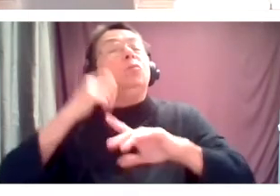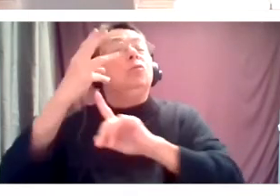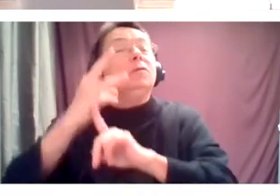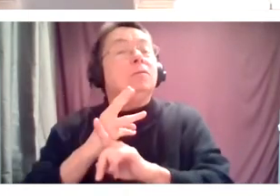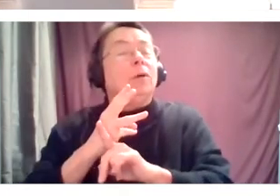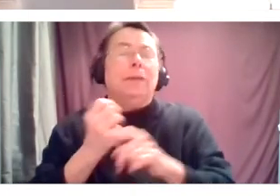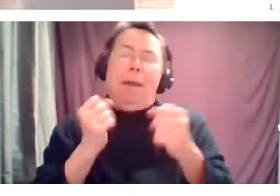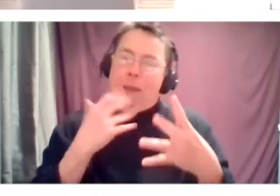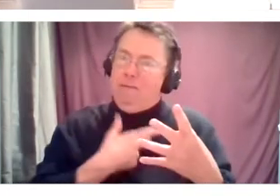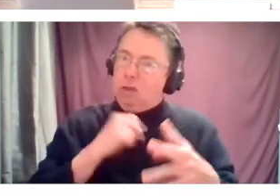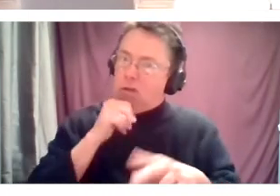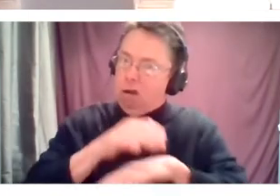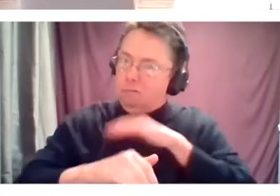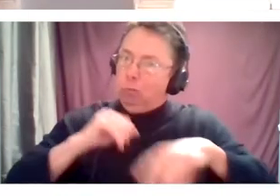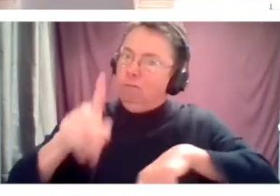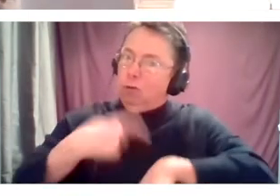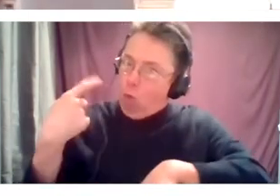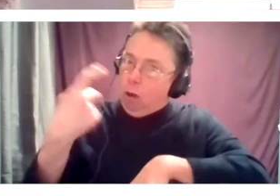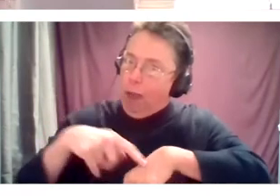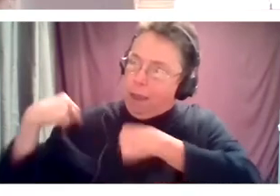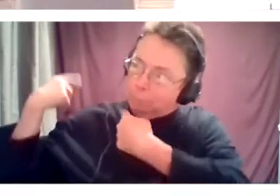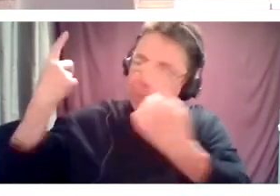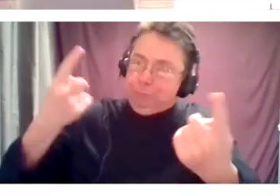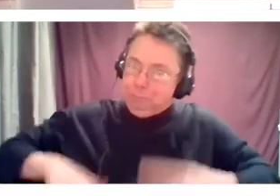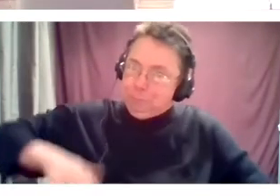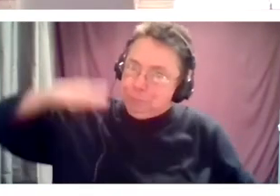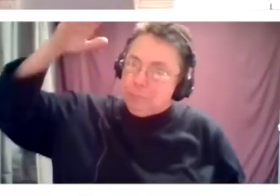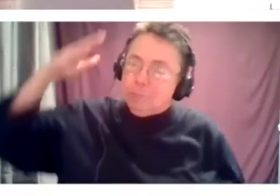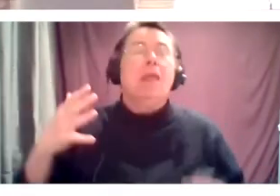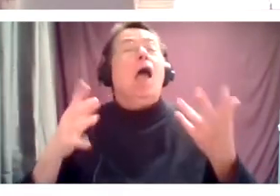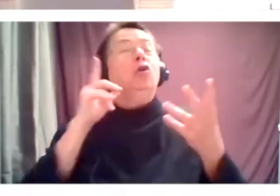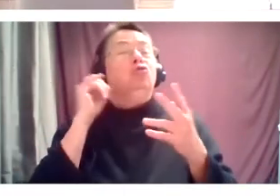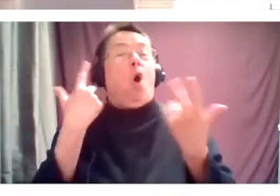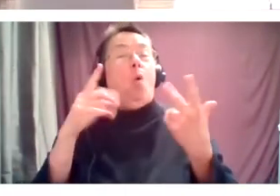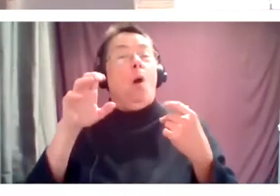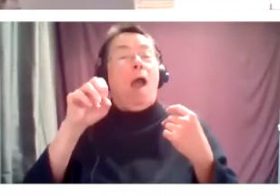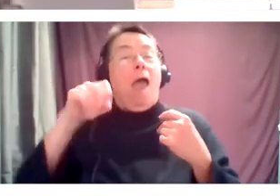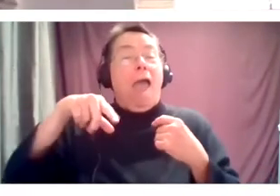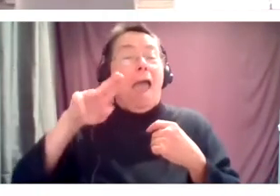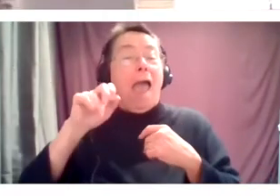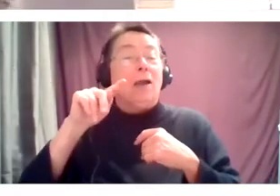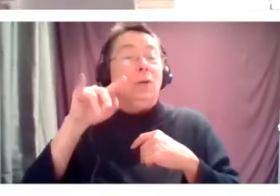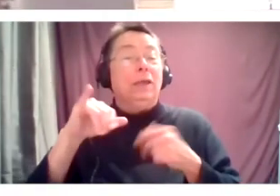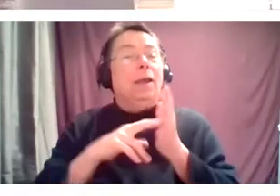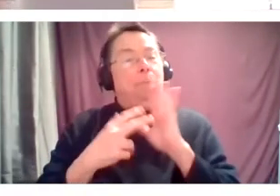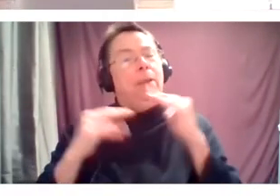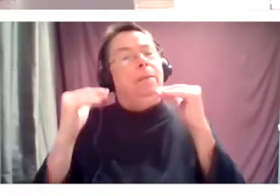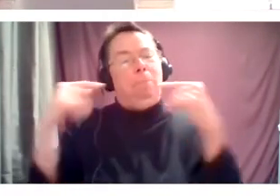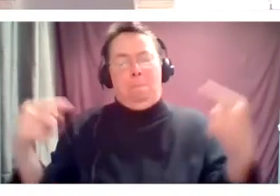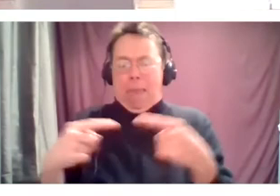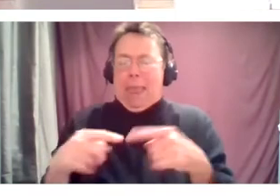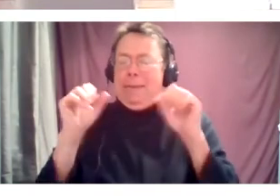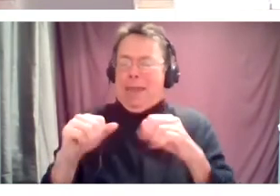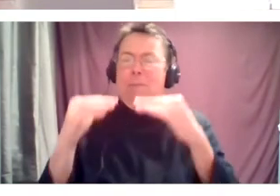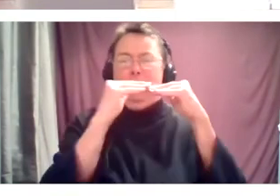Um, so now, right, when we're talking about equity, pain can be equitable too, right? Like how, how are we sort of